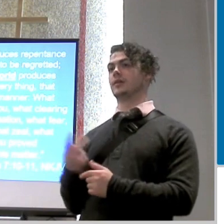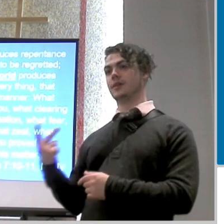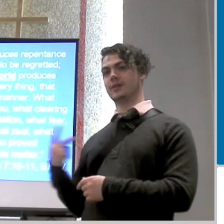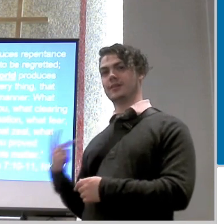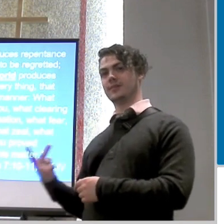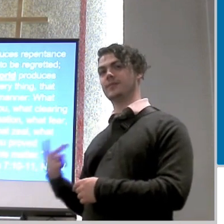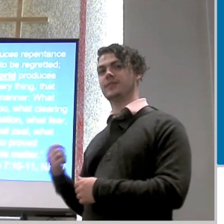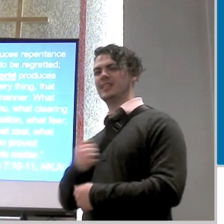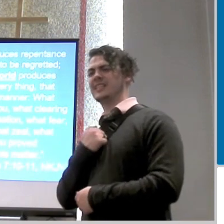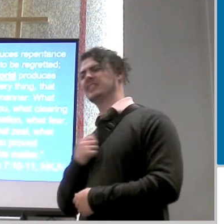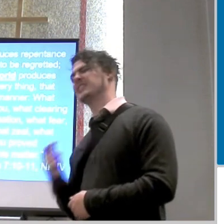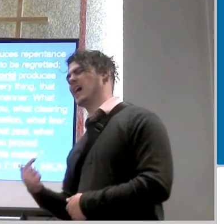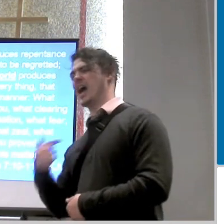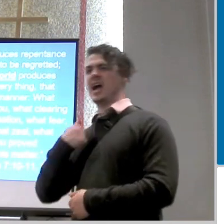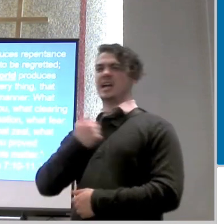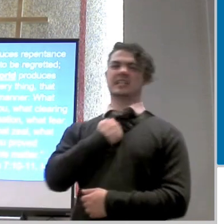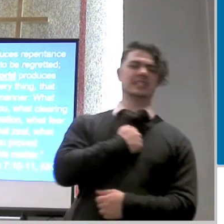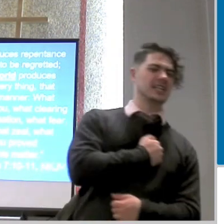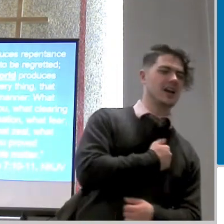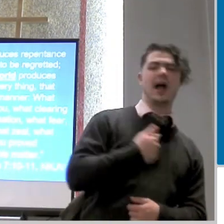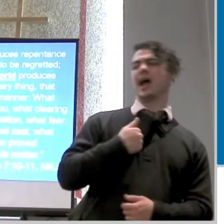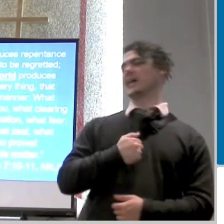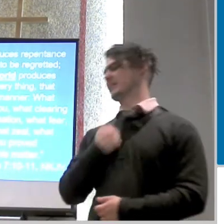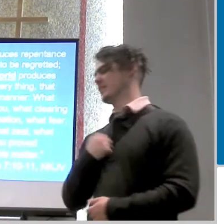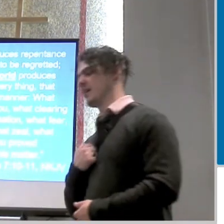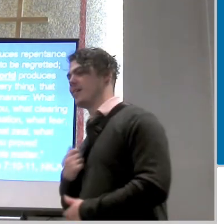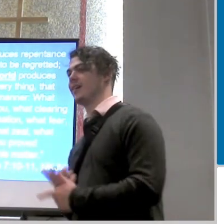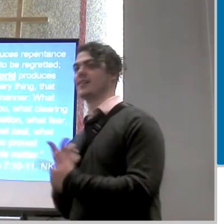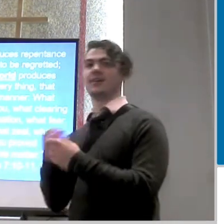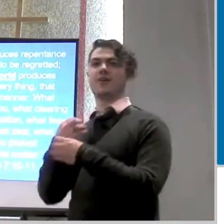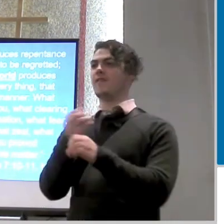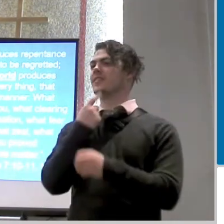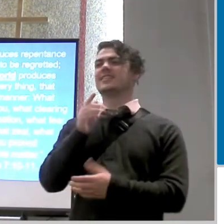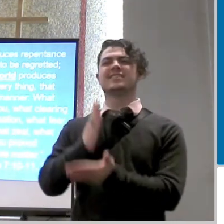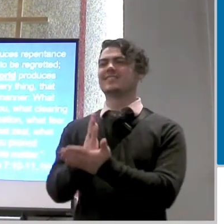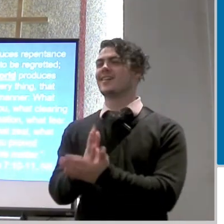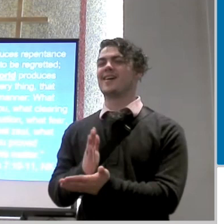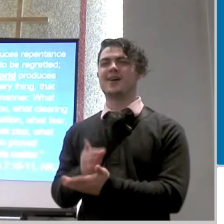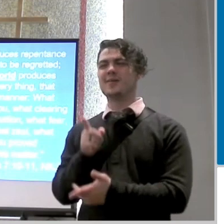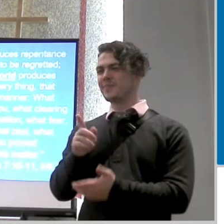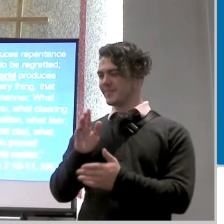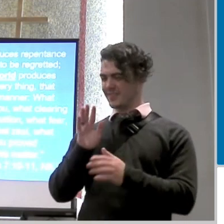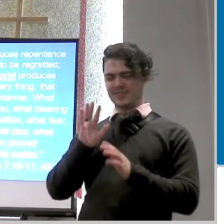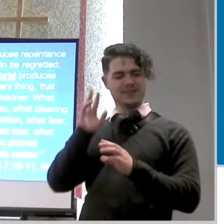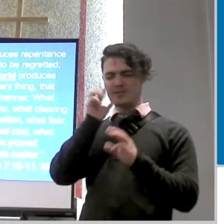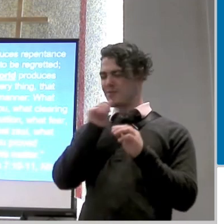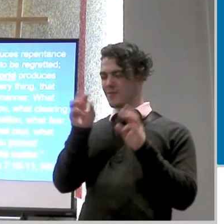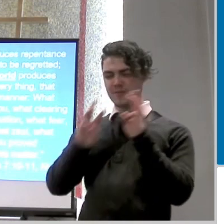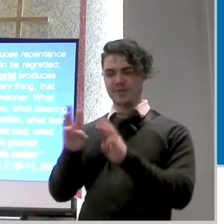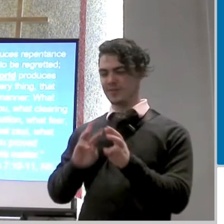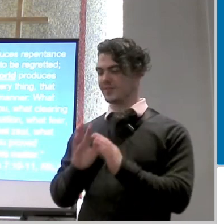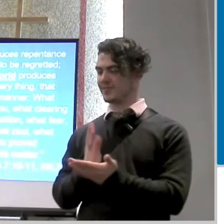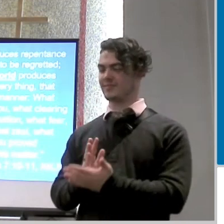so much so that the whole office was like can you guys please stop it's over already